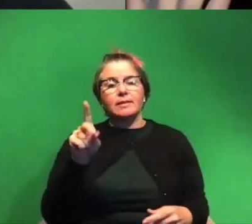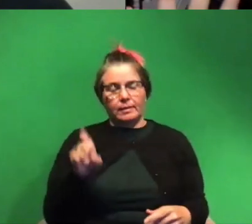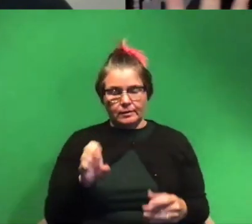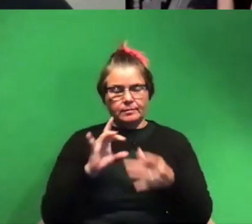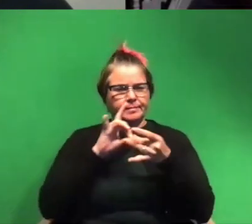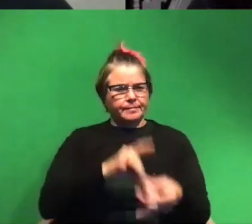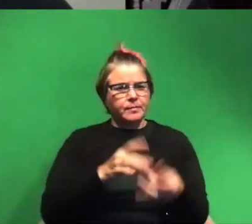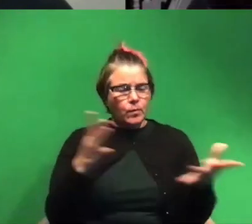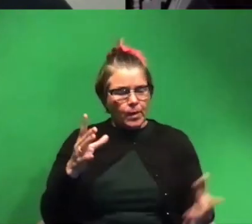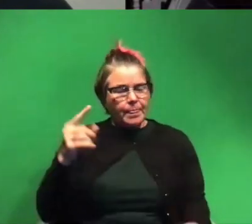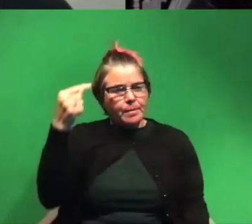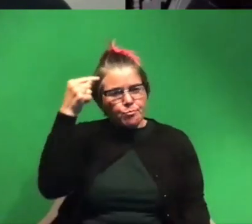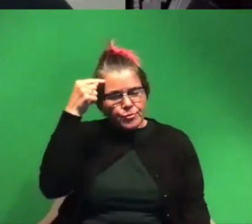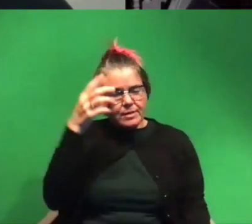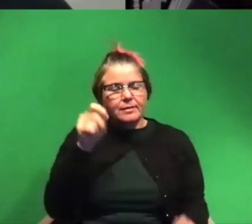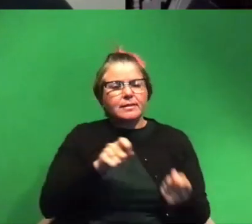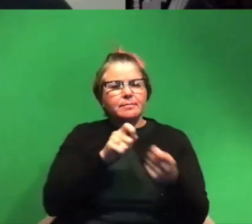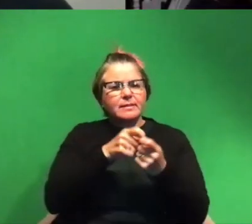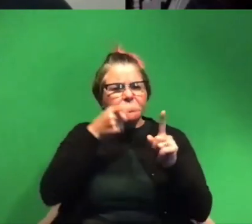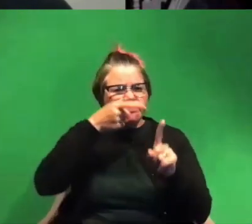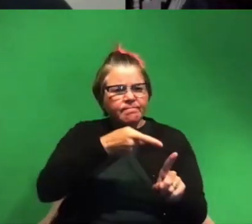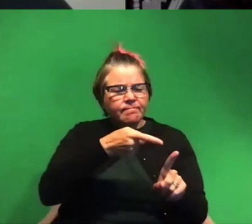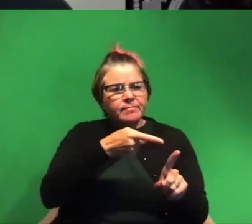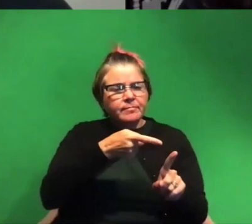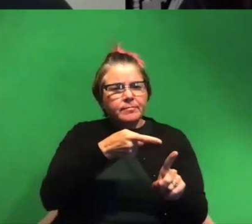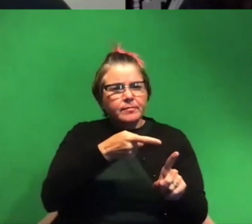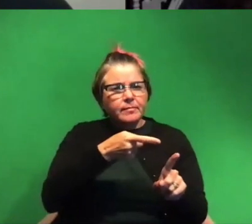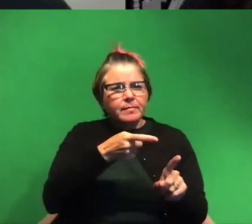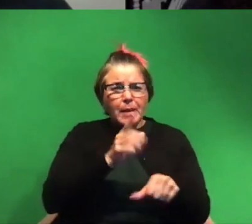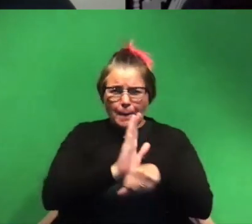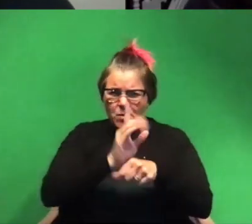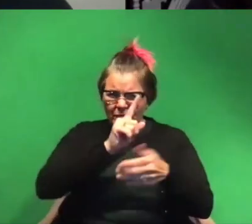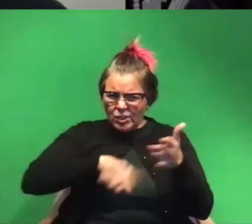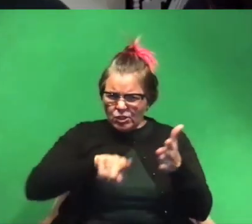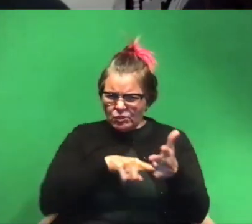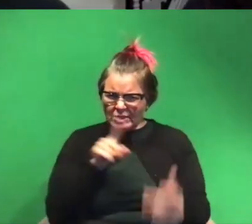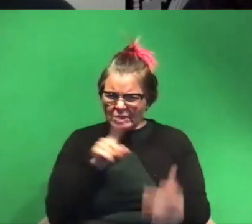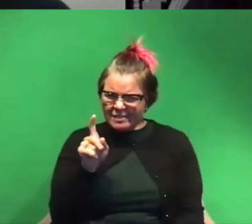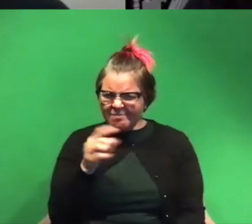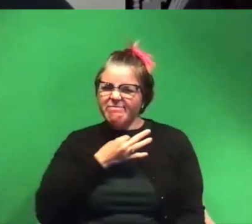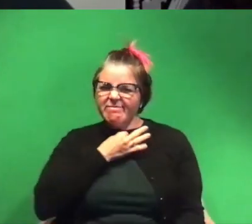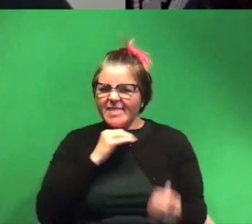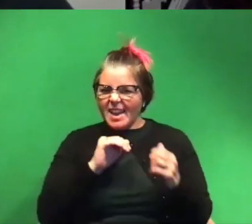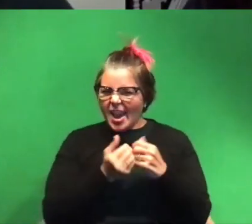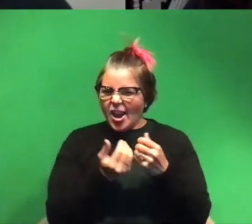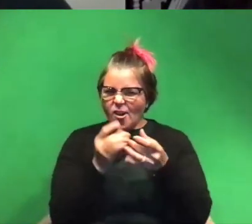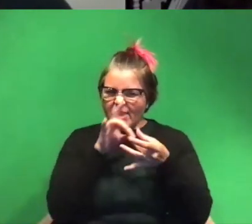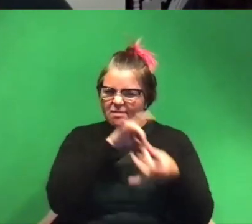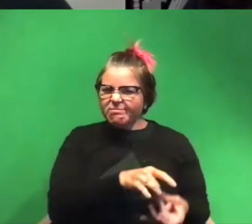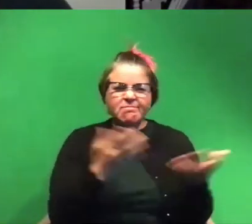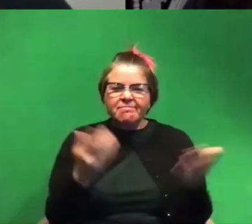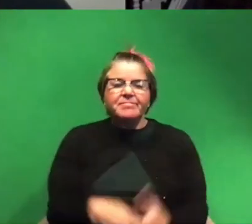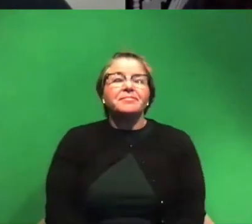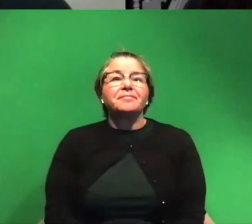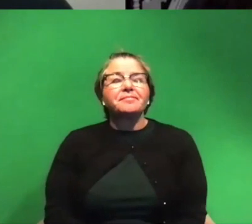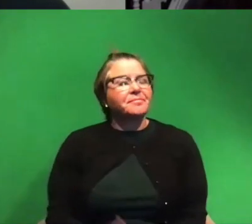the brain and specifically uh being a movie critic i can't wait to see how uh that plays out i'm